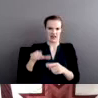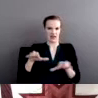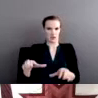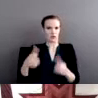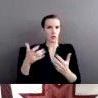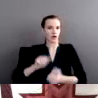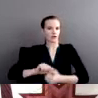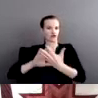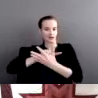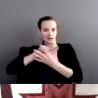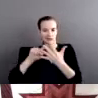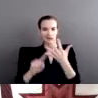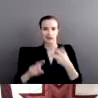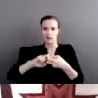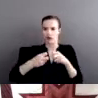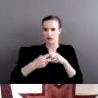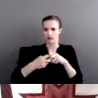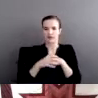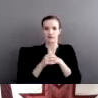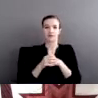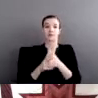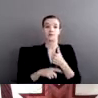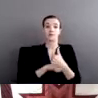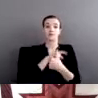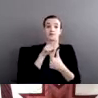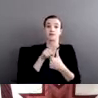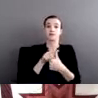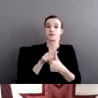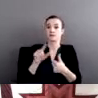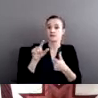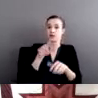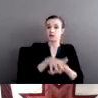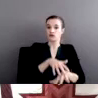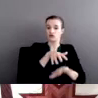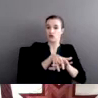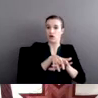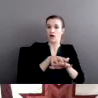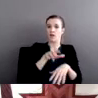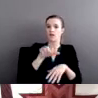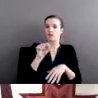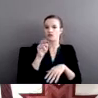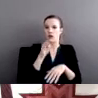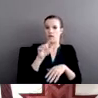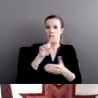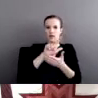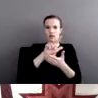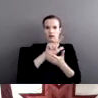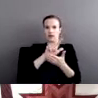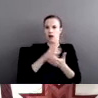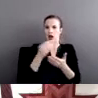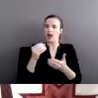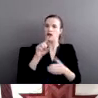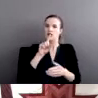So I'll begin with the Tribal Law and Order Act, which was signed by President Obama in July,